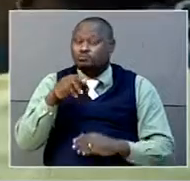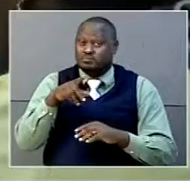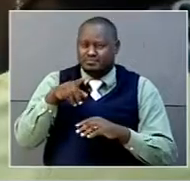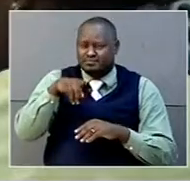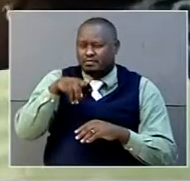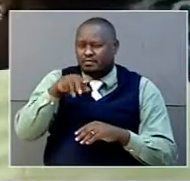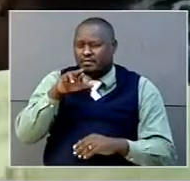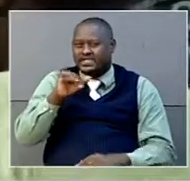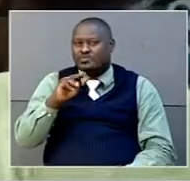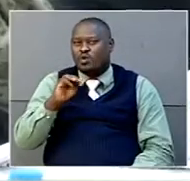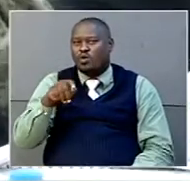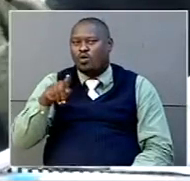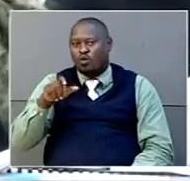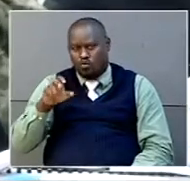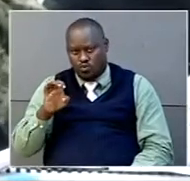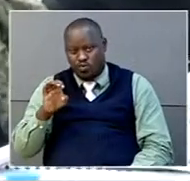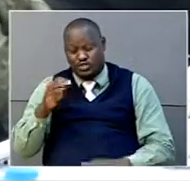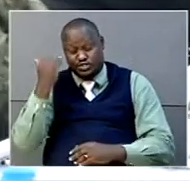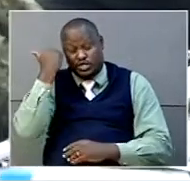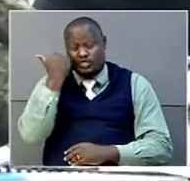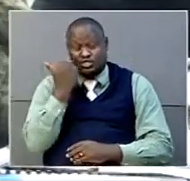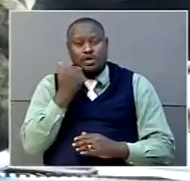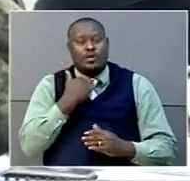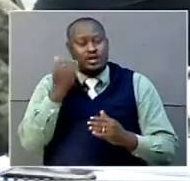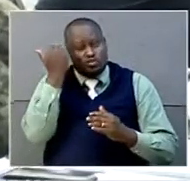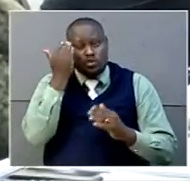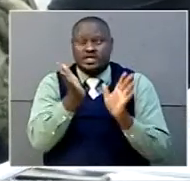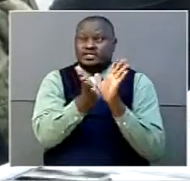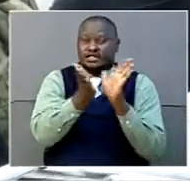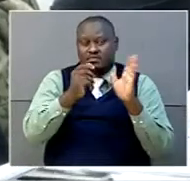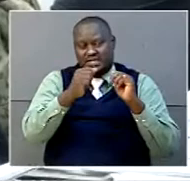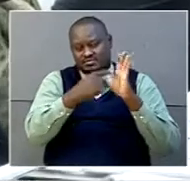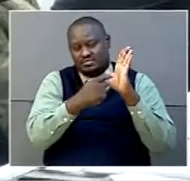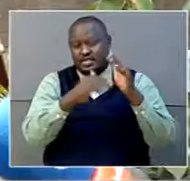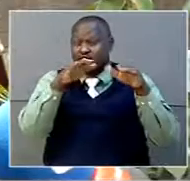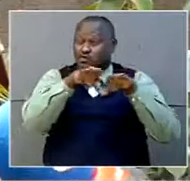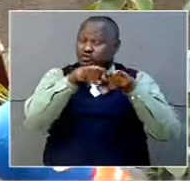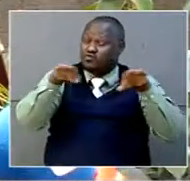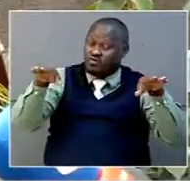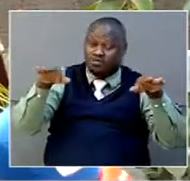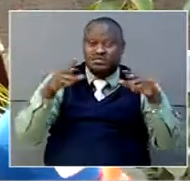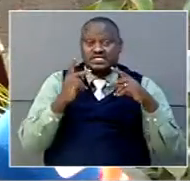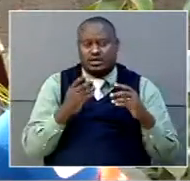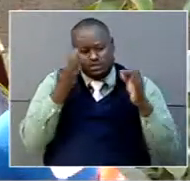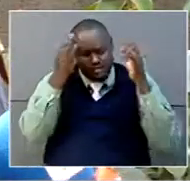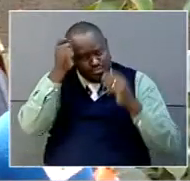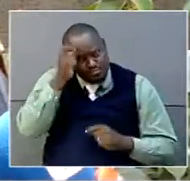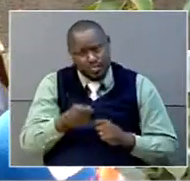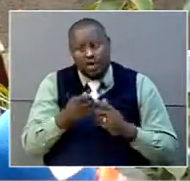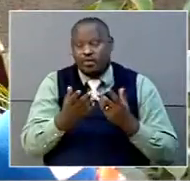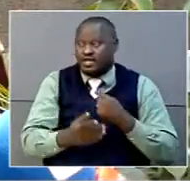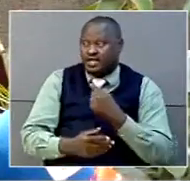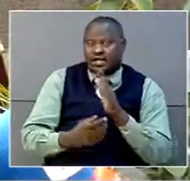importance for the magistrate courts to have uniform procedure in determining sentences. Such that a magistrate in